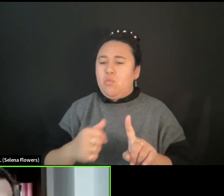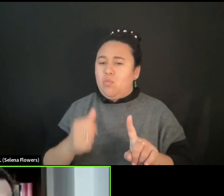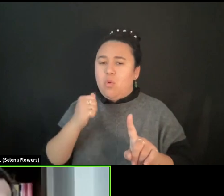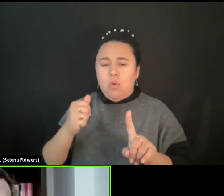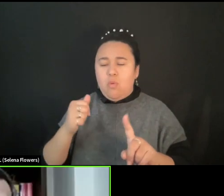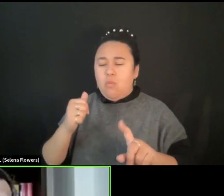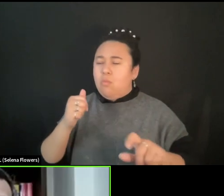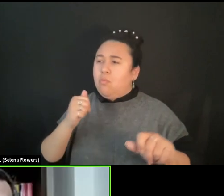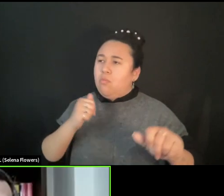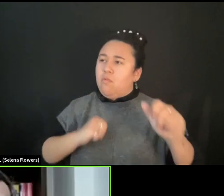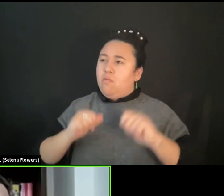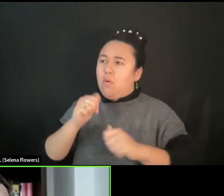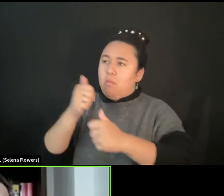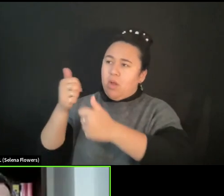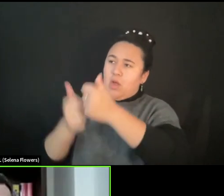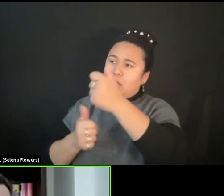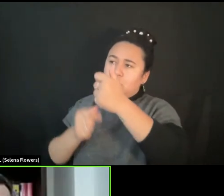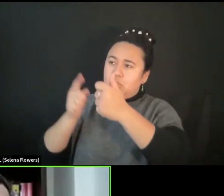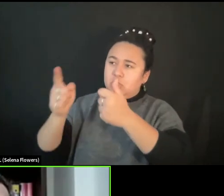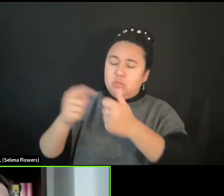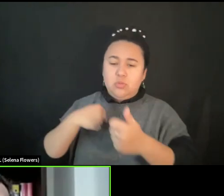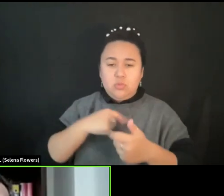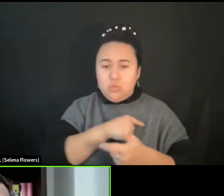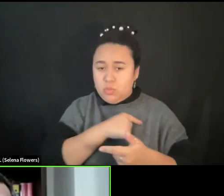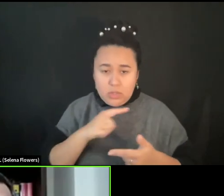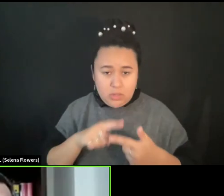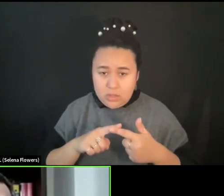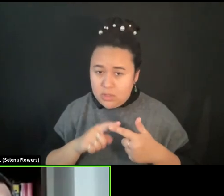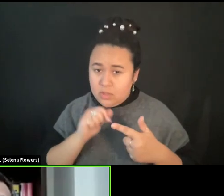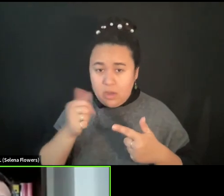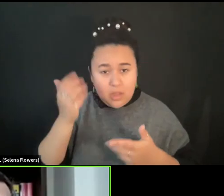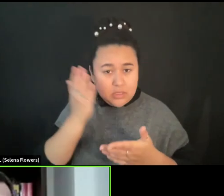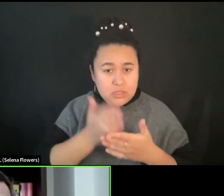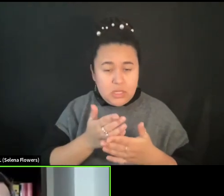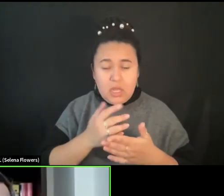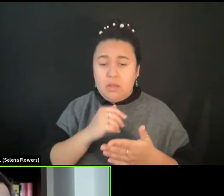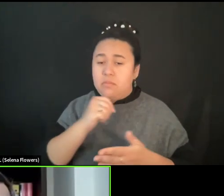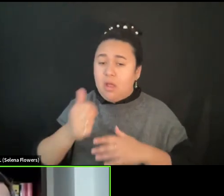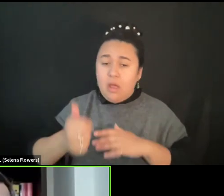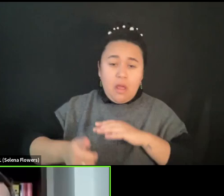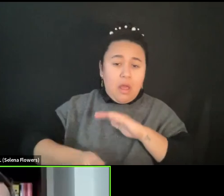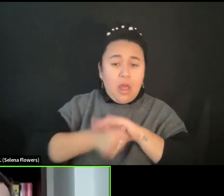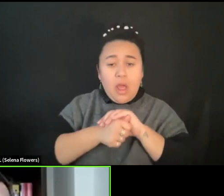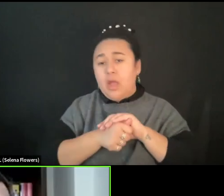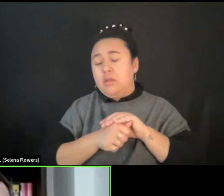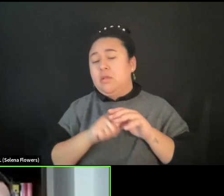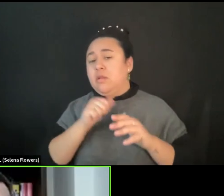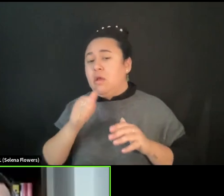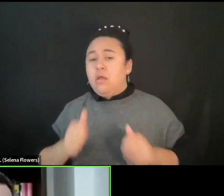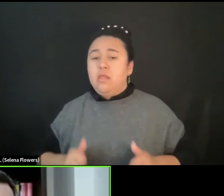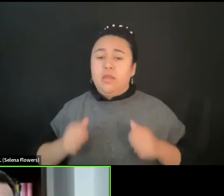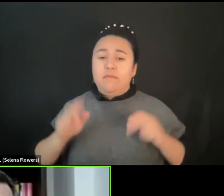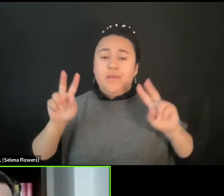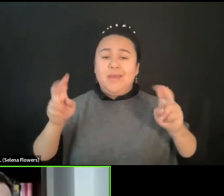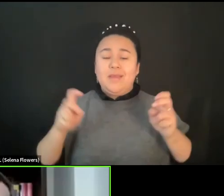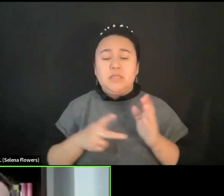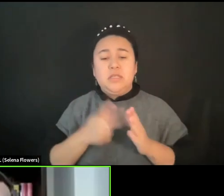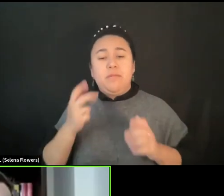So we are not hiding anything. We are not leading that double life anymore. So that's